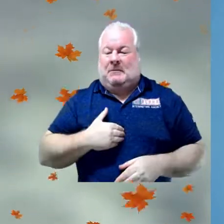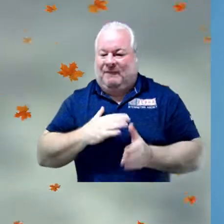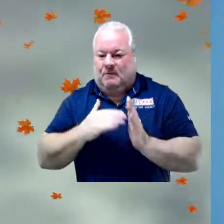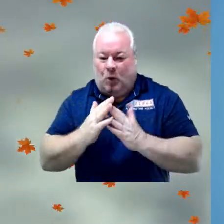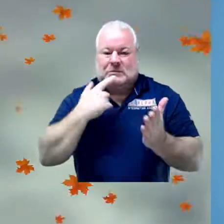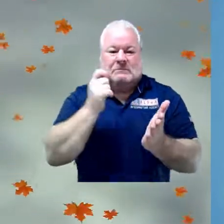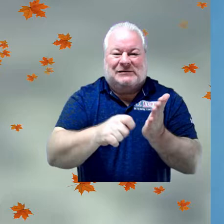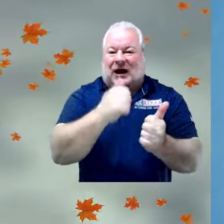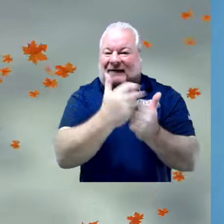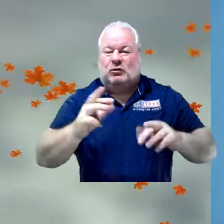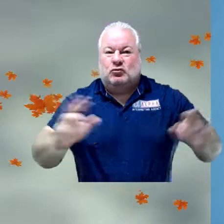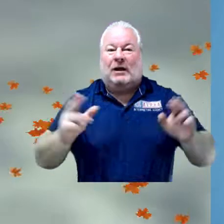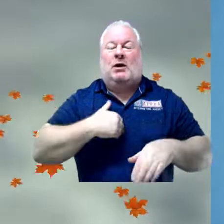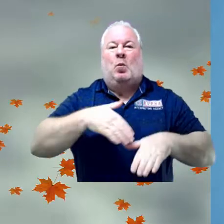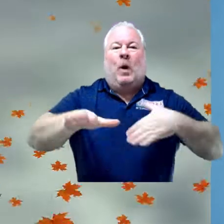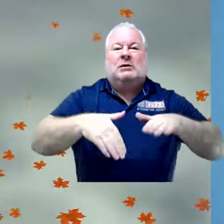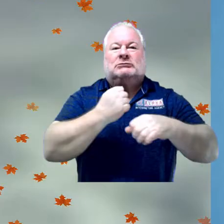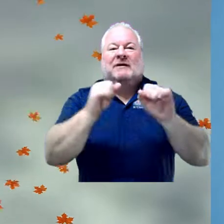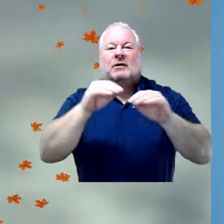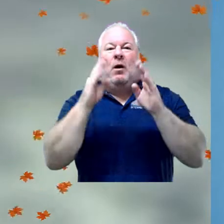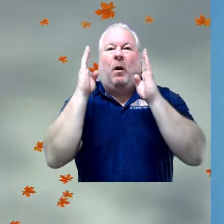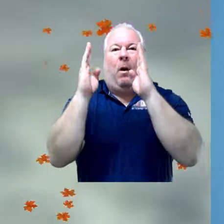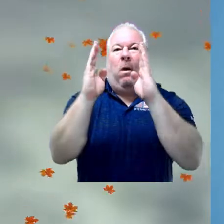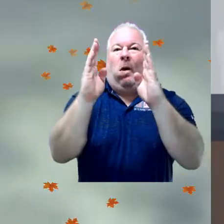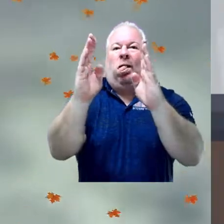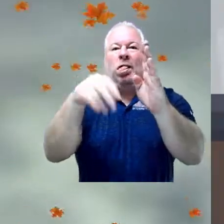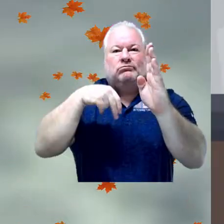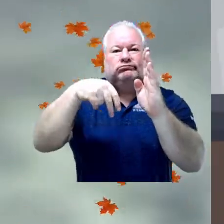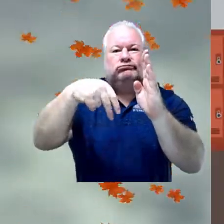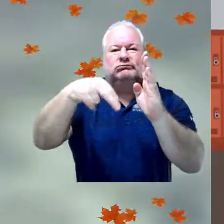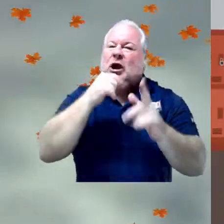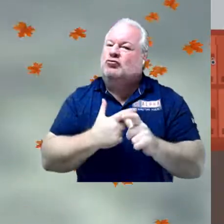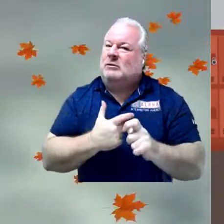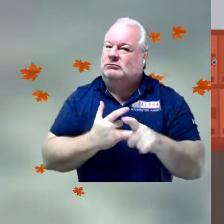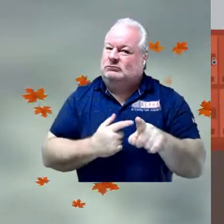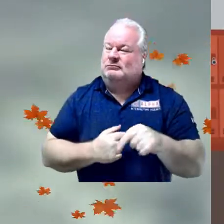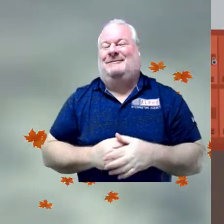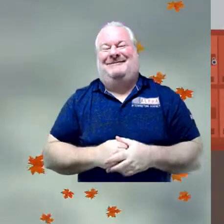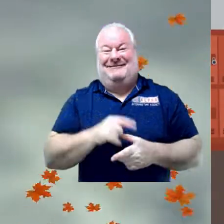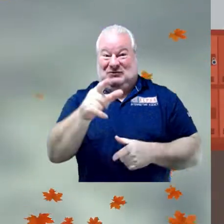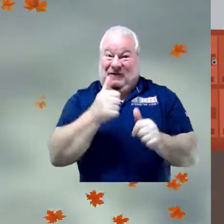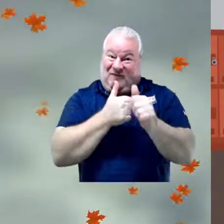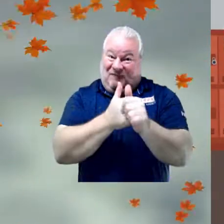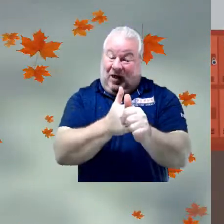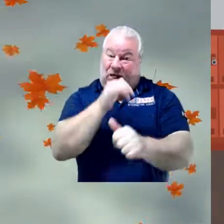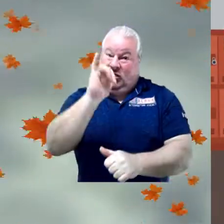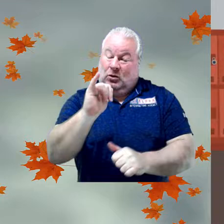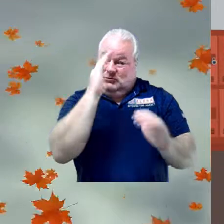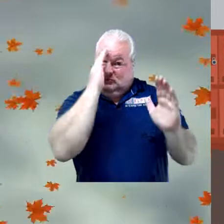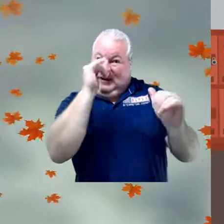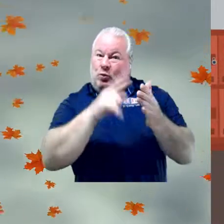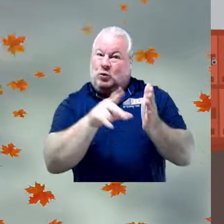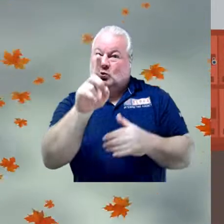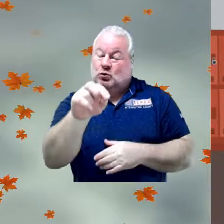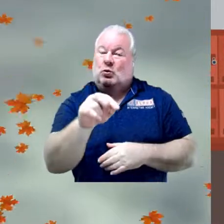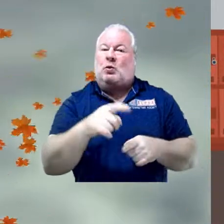being prepared for class, and walking safely in the hallways. See, when the whole school follows these expectations, you have more time to